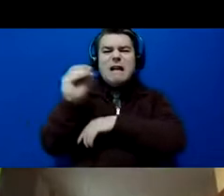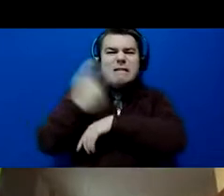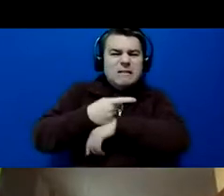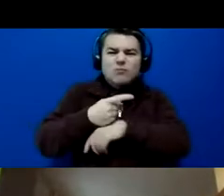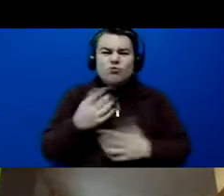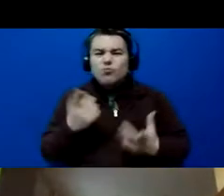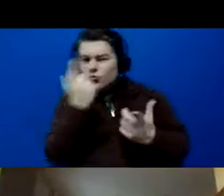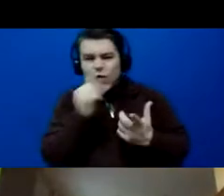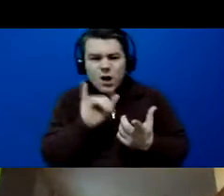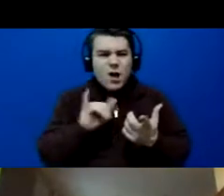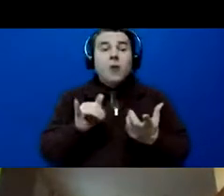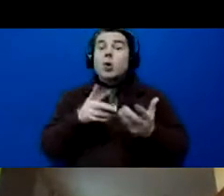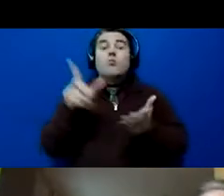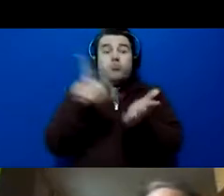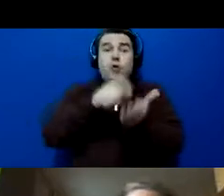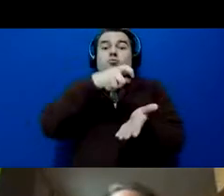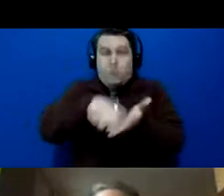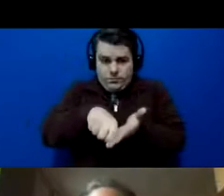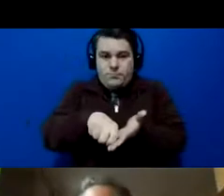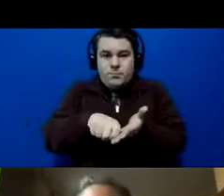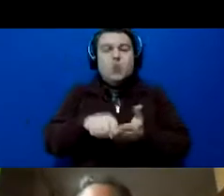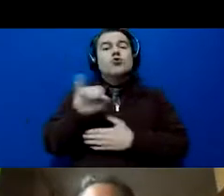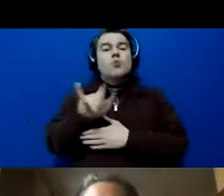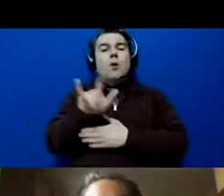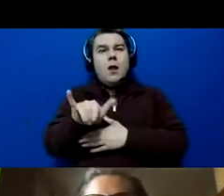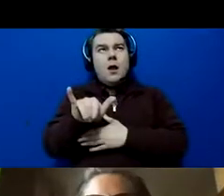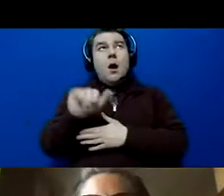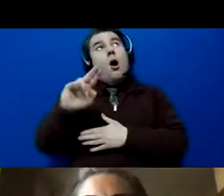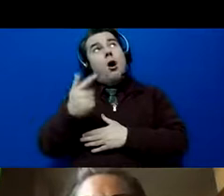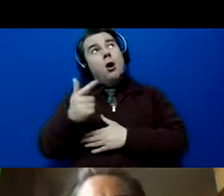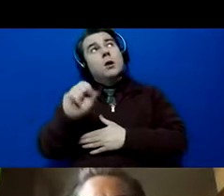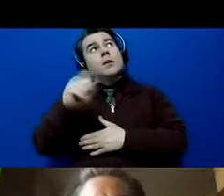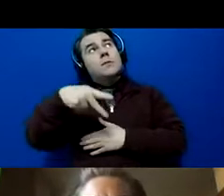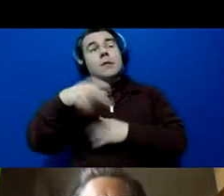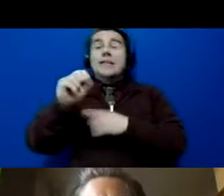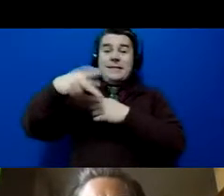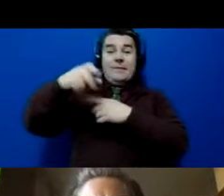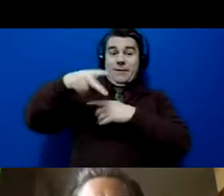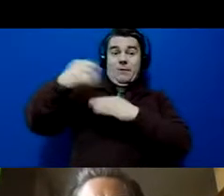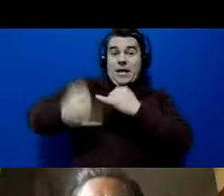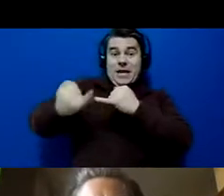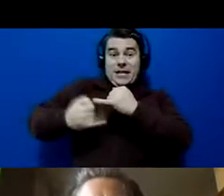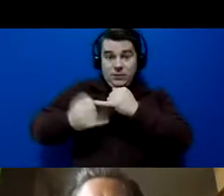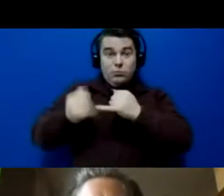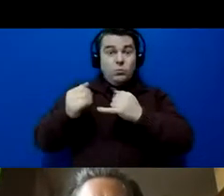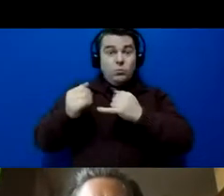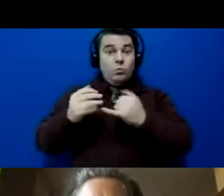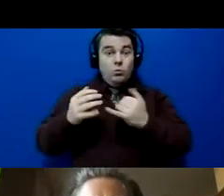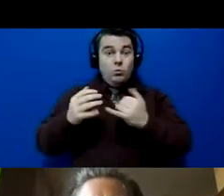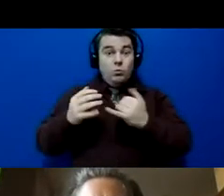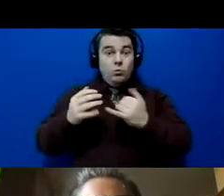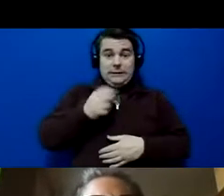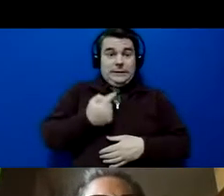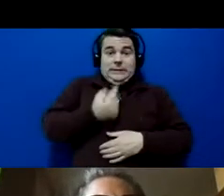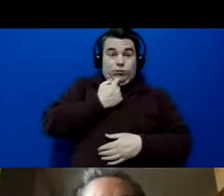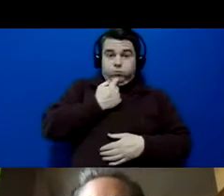down because I want to know July, August, September. By the end of September, I'm going to seriously pull this back out and